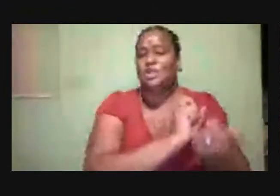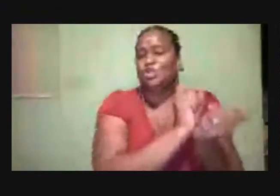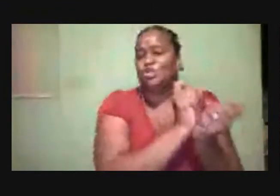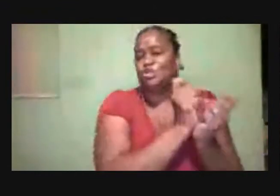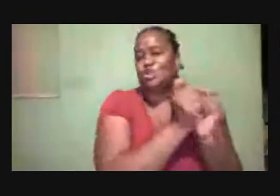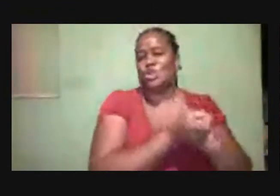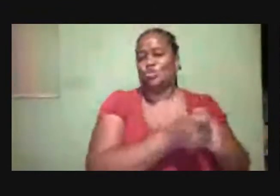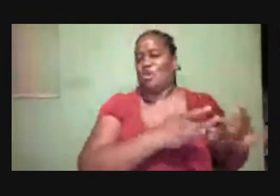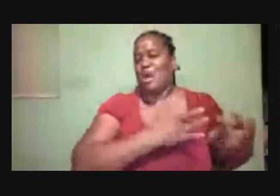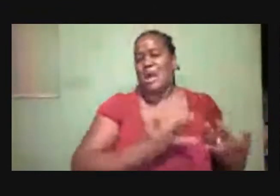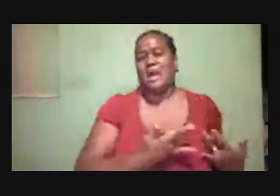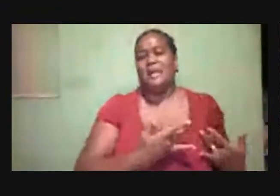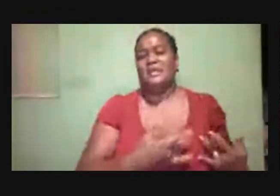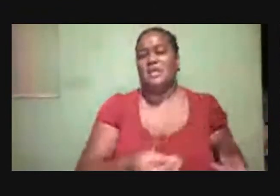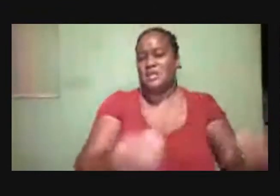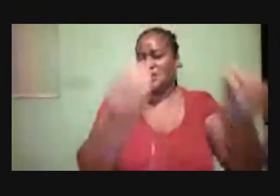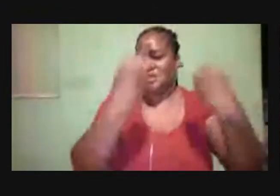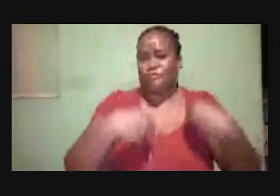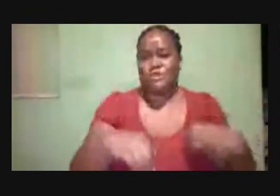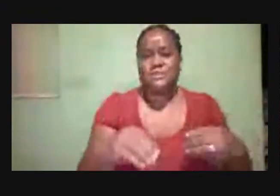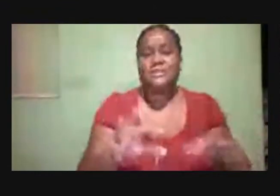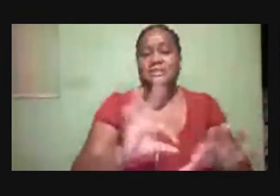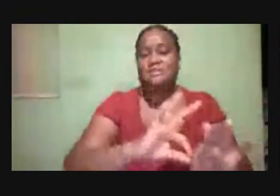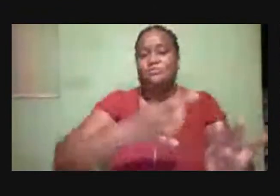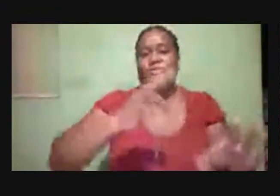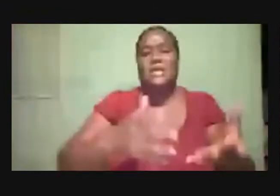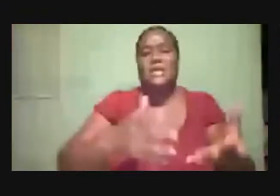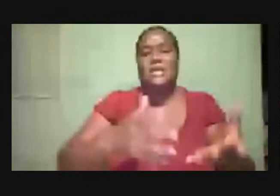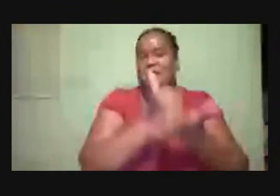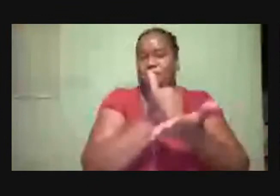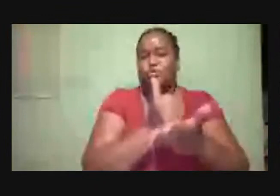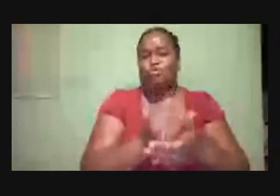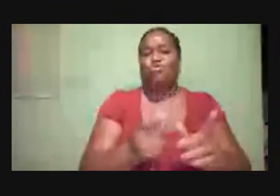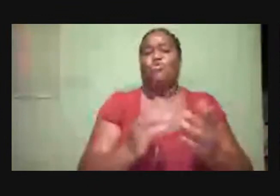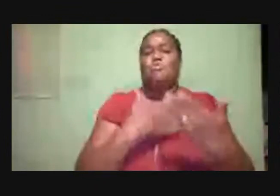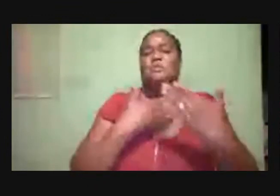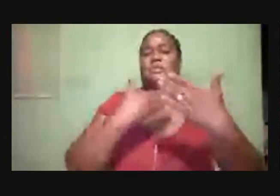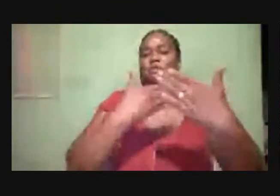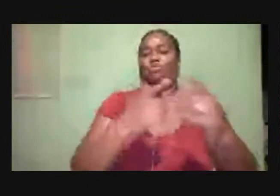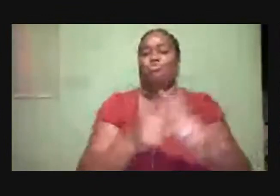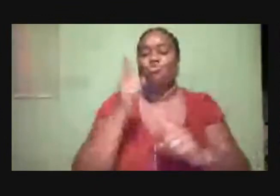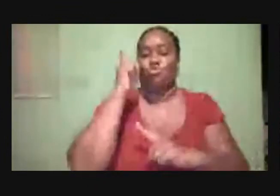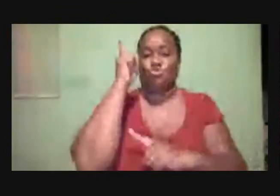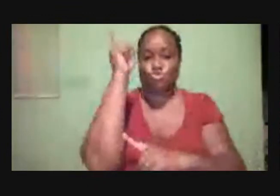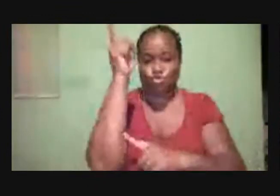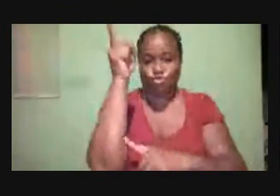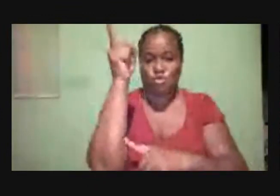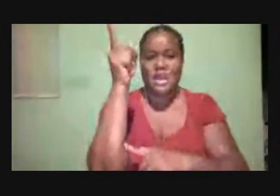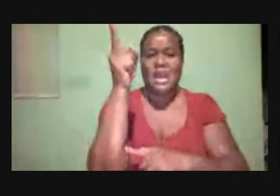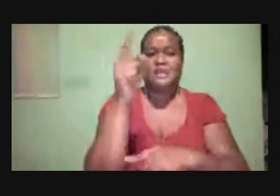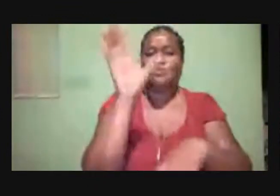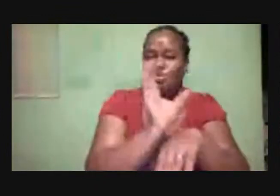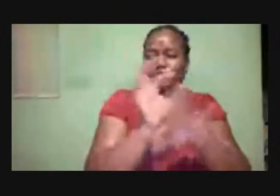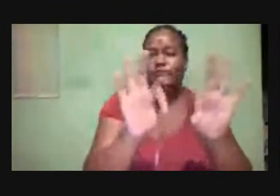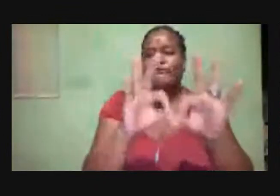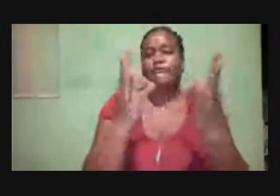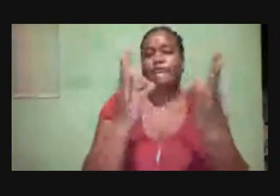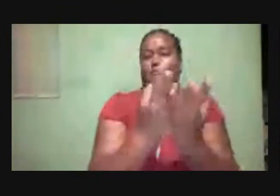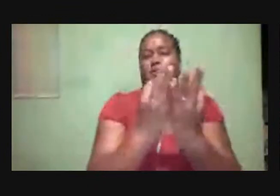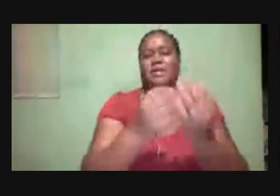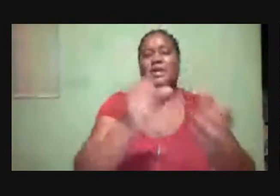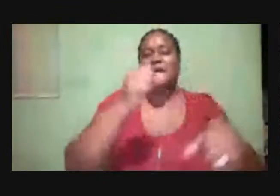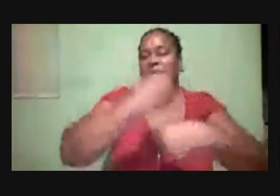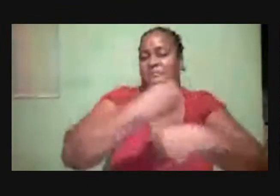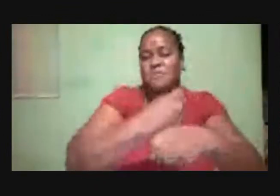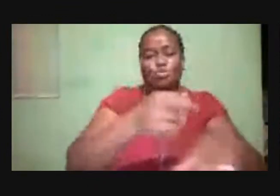And help us, Lord To draw closer to you And to Be a church family That makes room